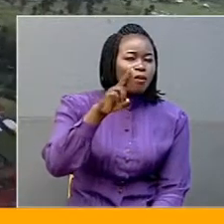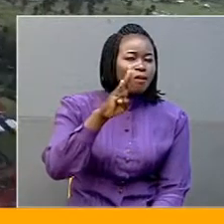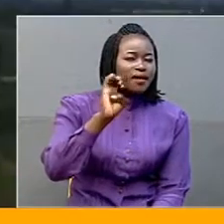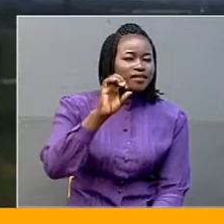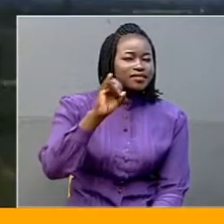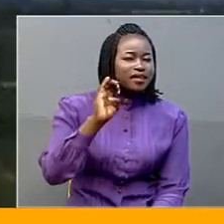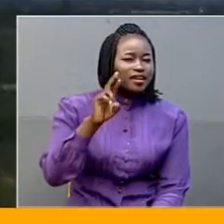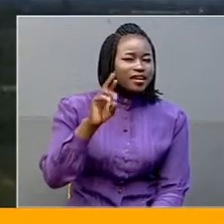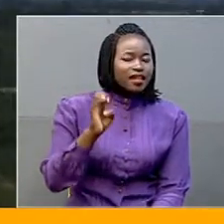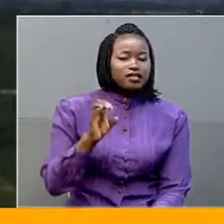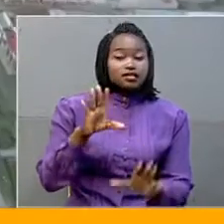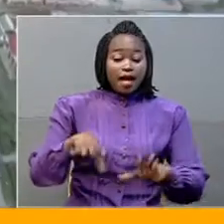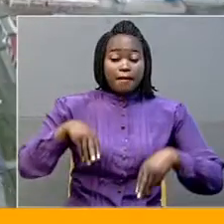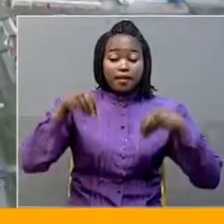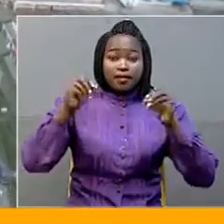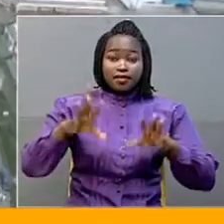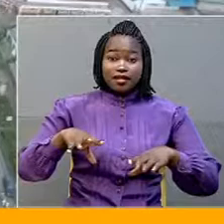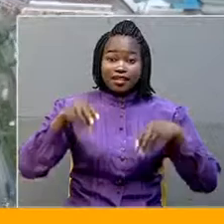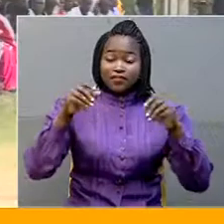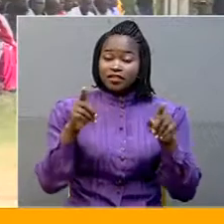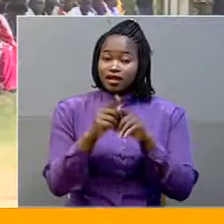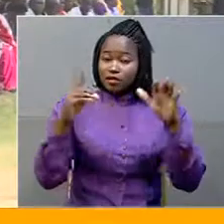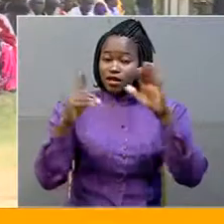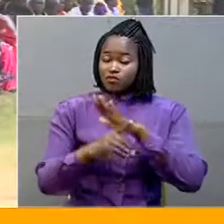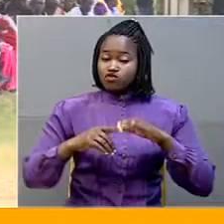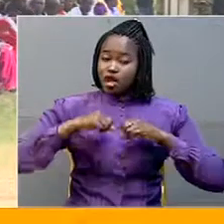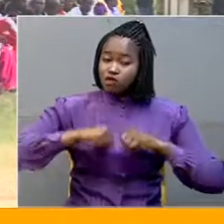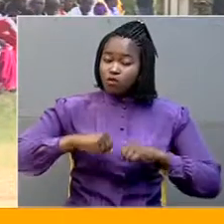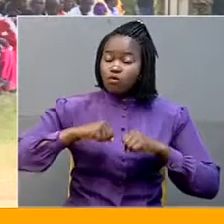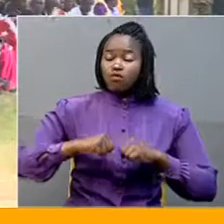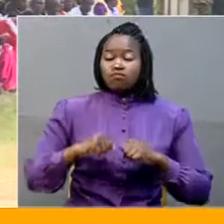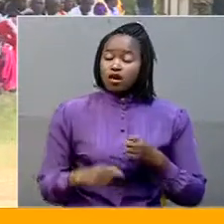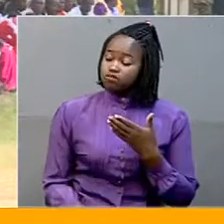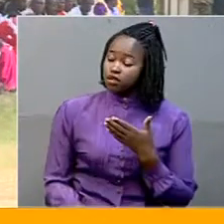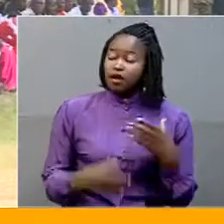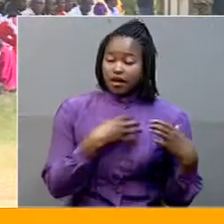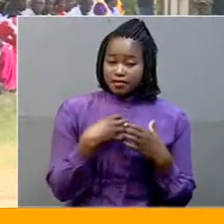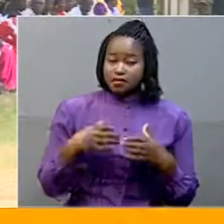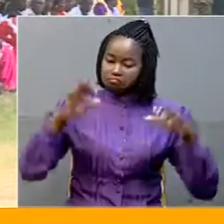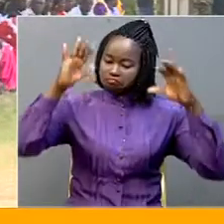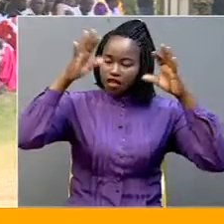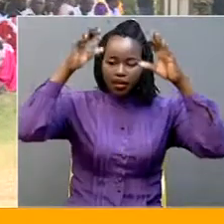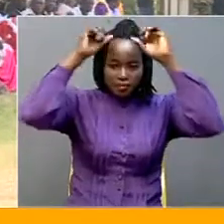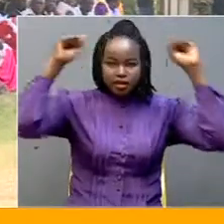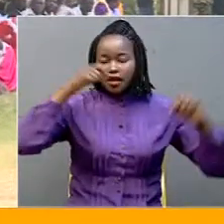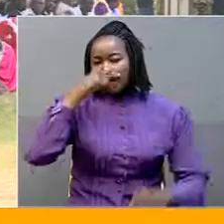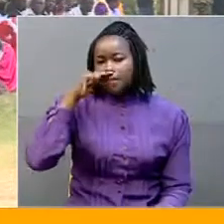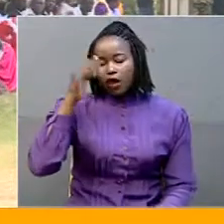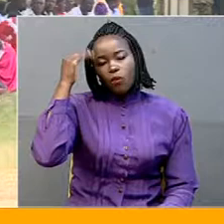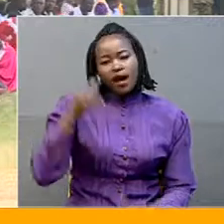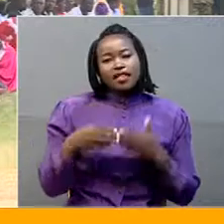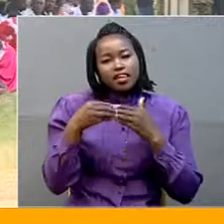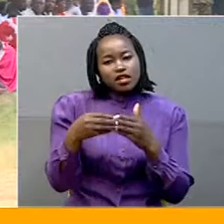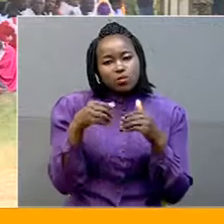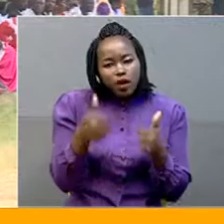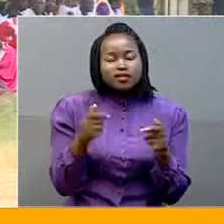sembable the deputy command of the defense forces lieutenant general wilson imbadi commended president msevini for his leadership that has